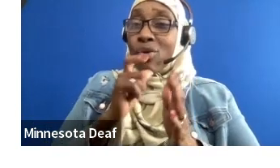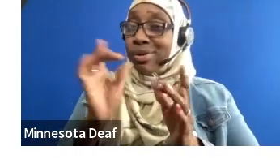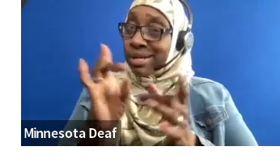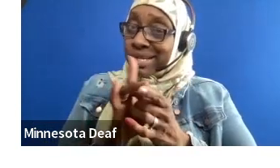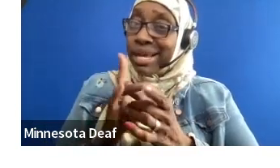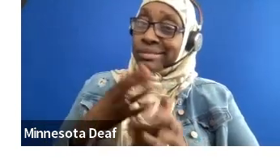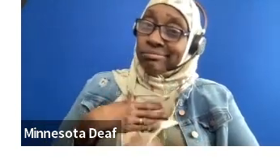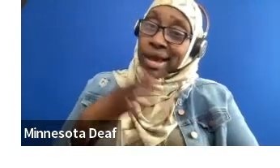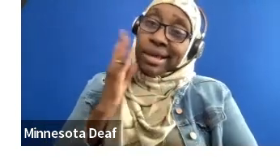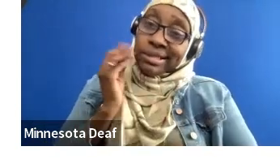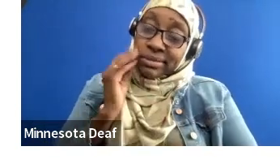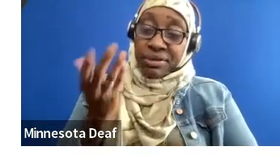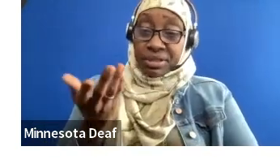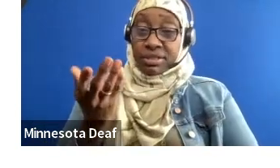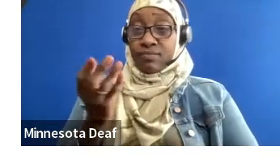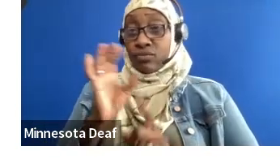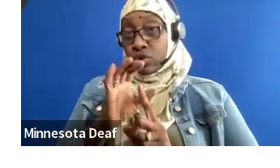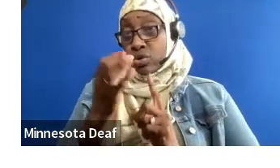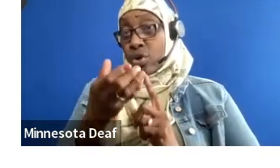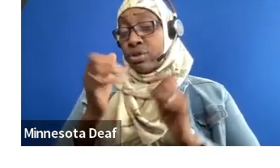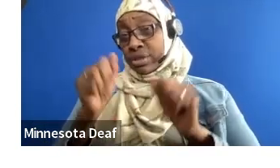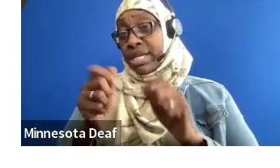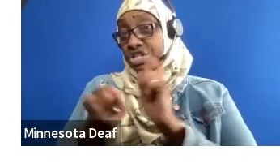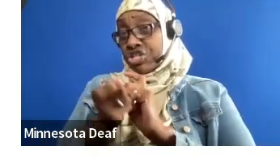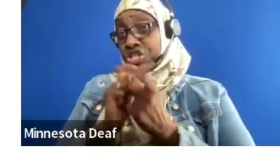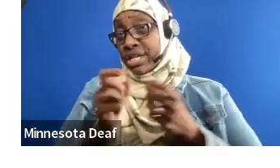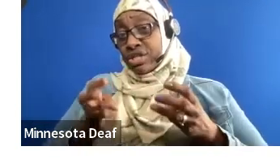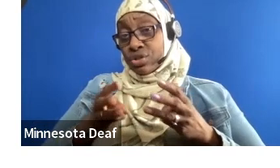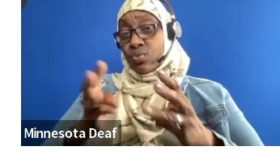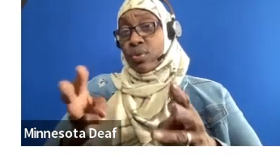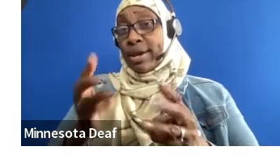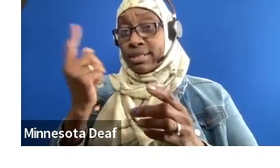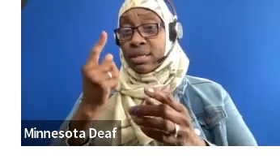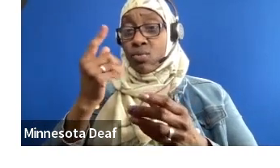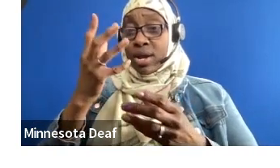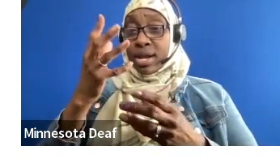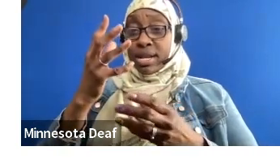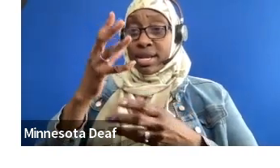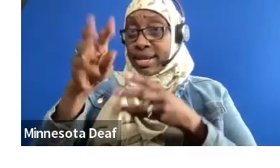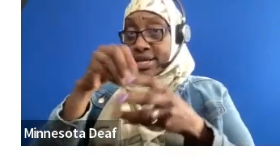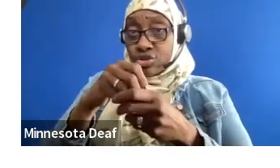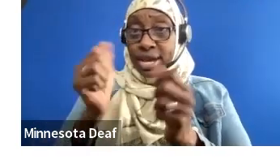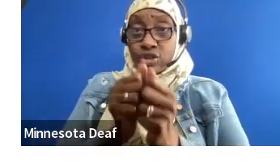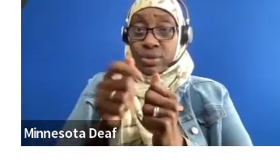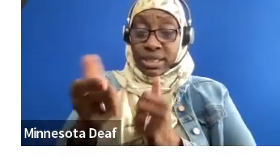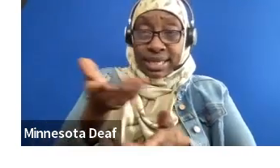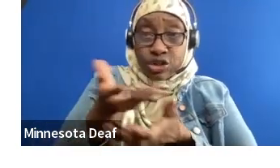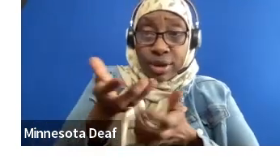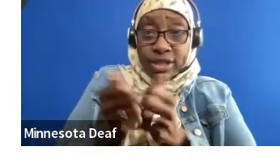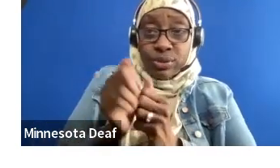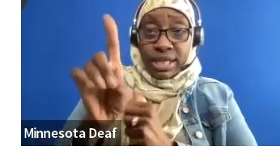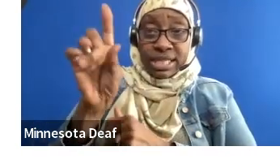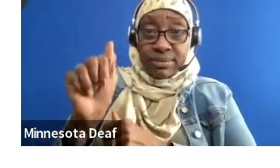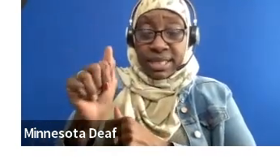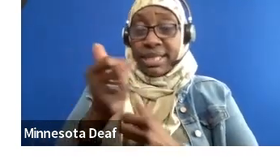can really, culture can really change the way someone interacts with their disability and interacts with the world around them. So while we are limited geographically,